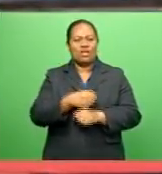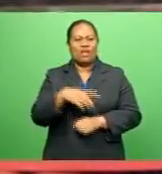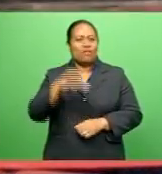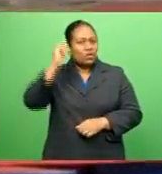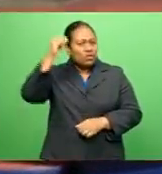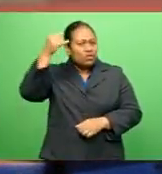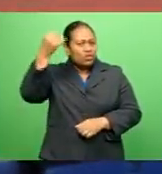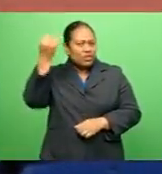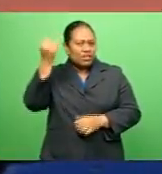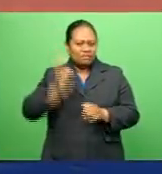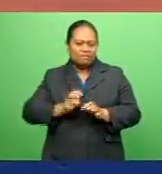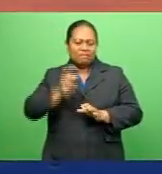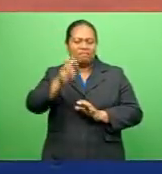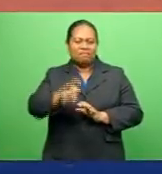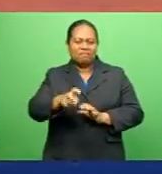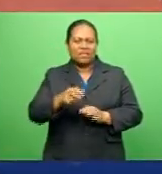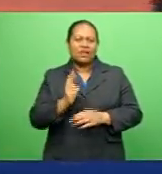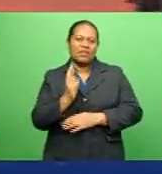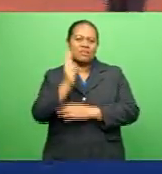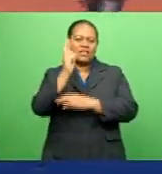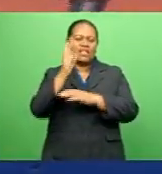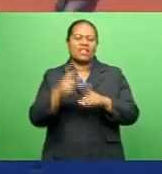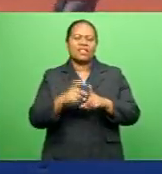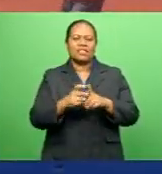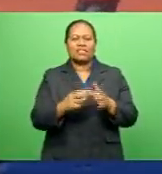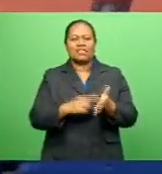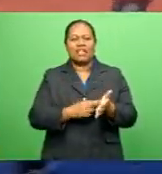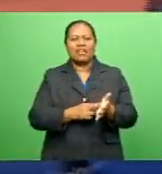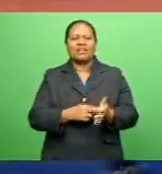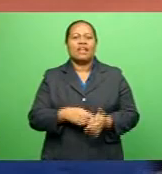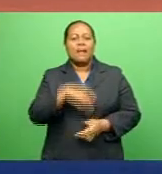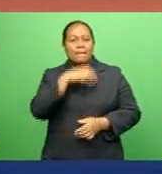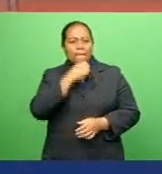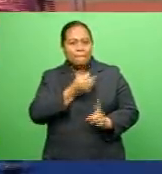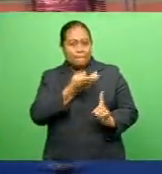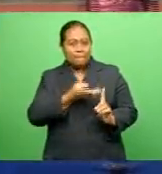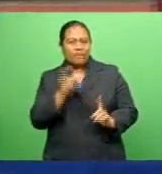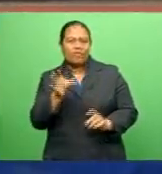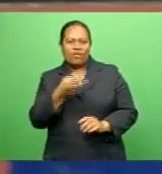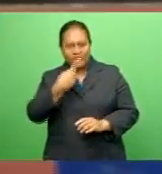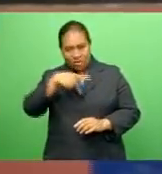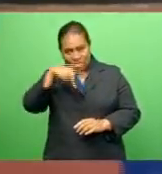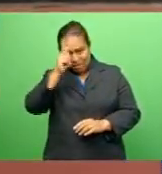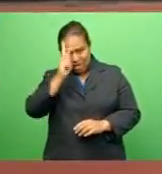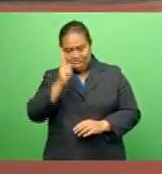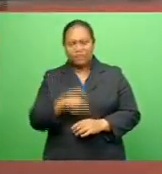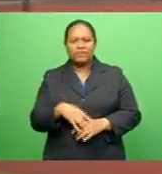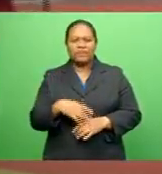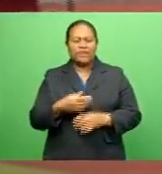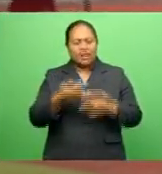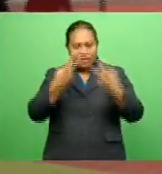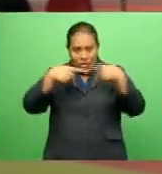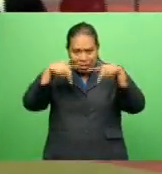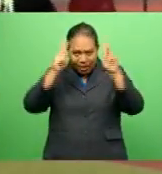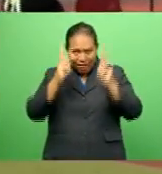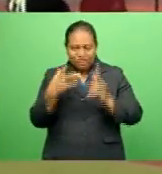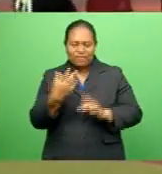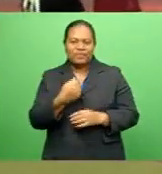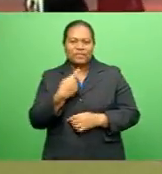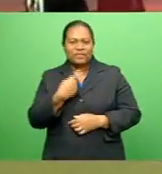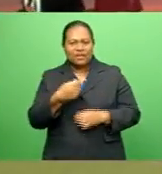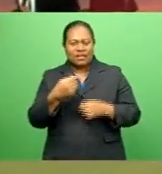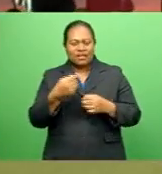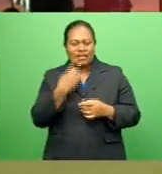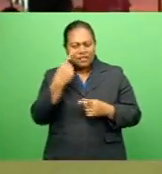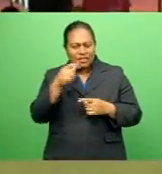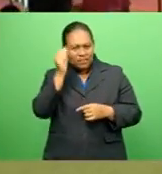Representing Dudley High School The 15-year-old Vanuambalavu native says Participating in a highly competitive meet Has allowed him to